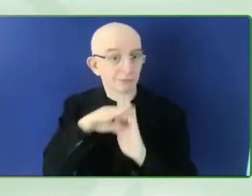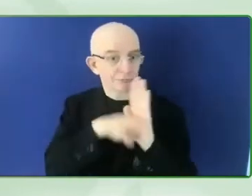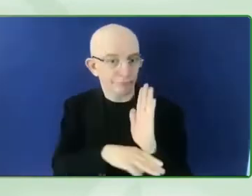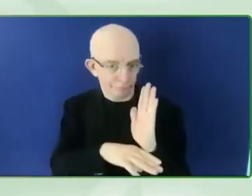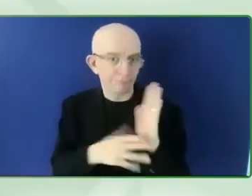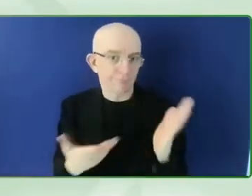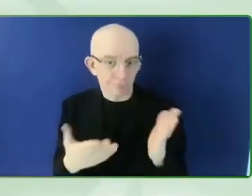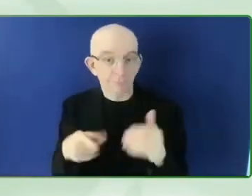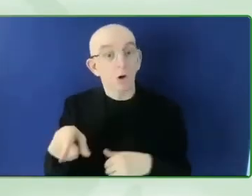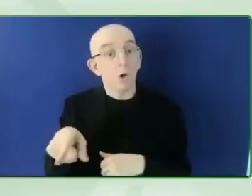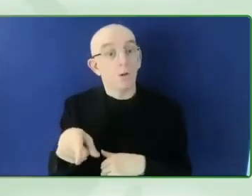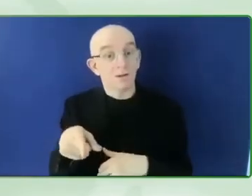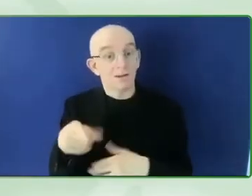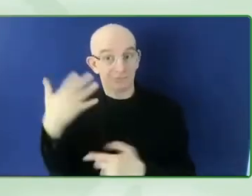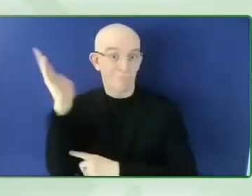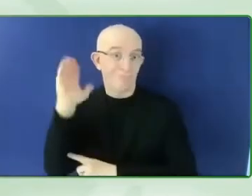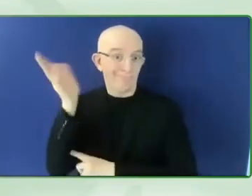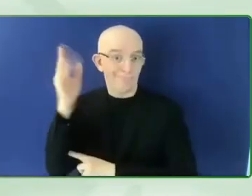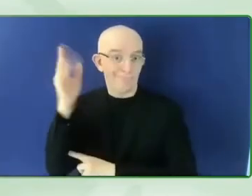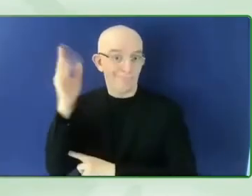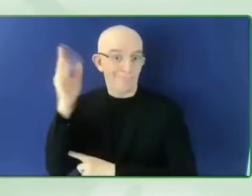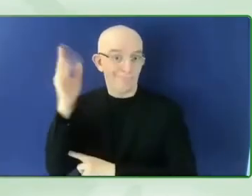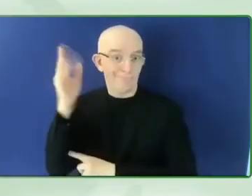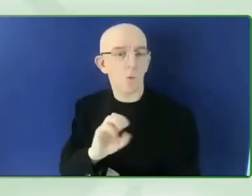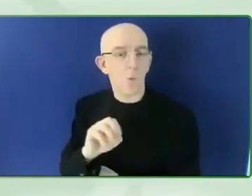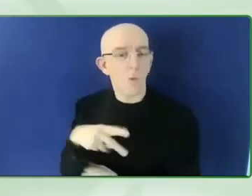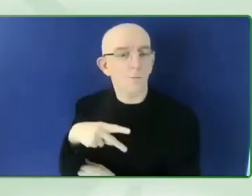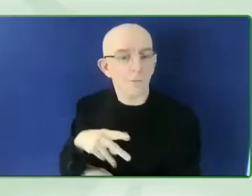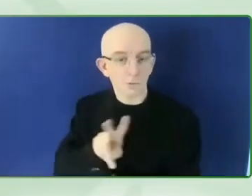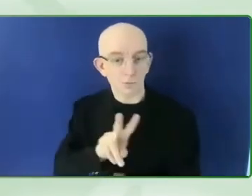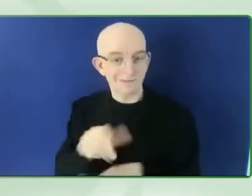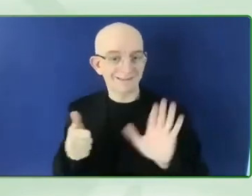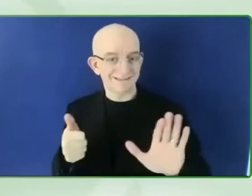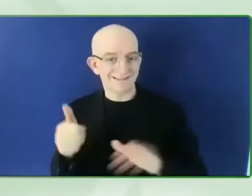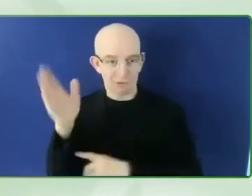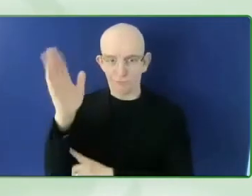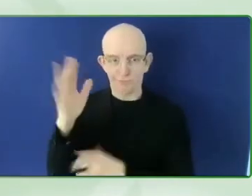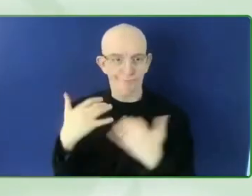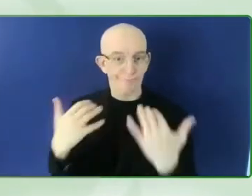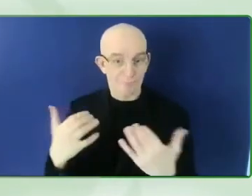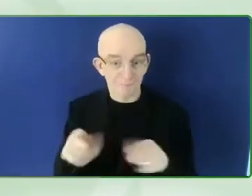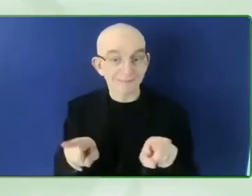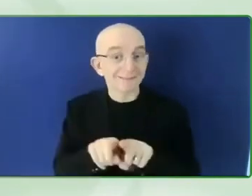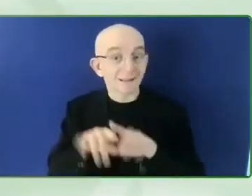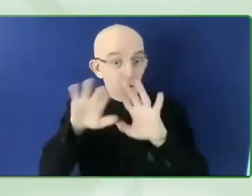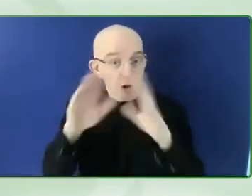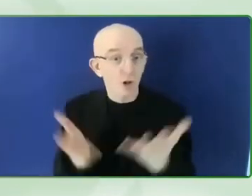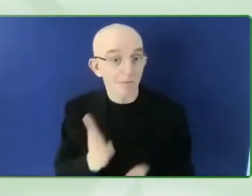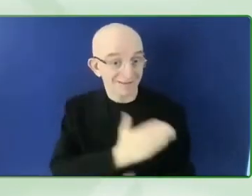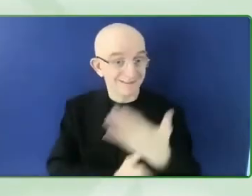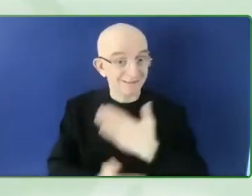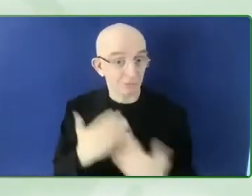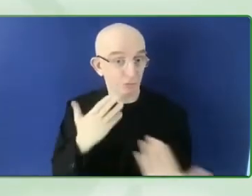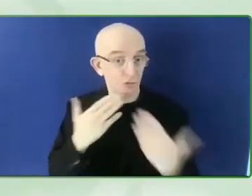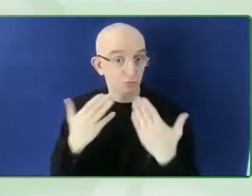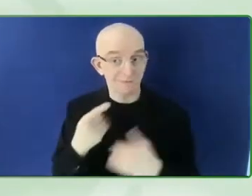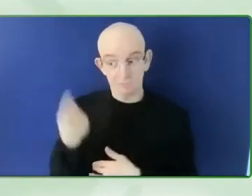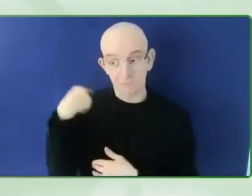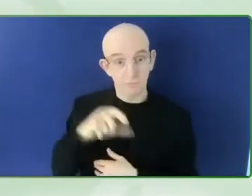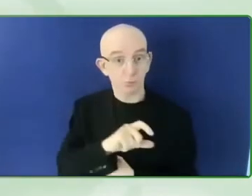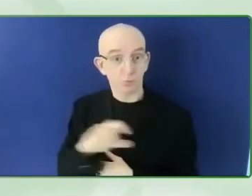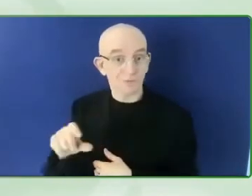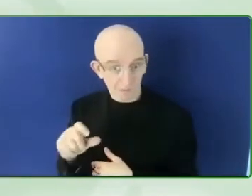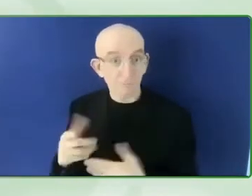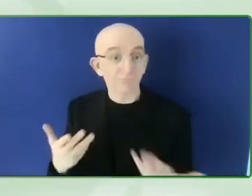ATE, which is based at University College London at UCL. And we advocate for the rights of persons with disabilities across all of our